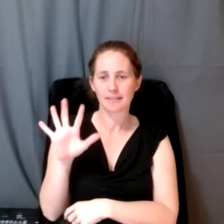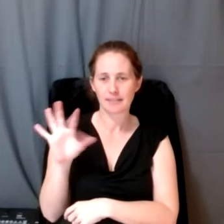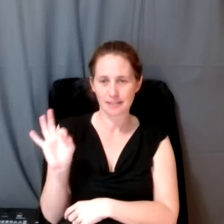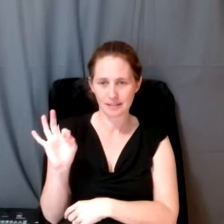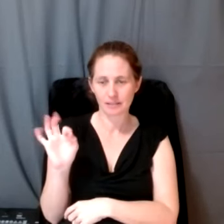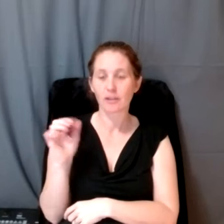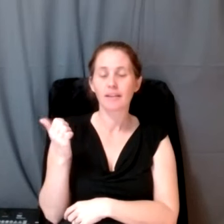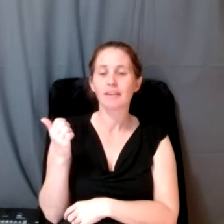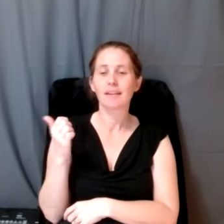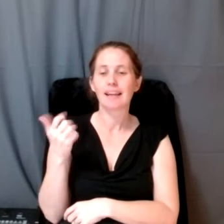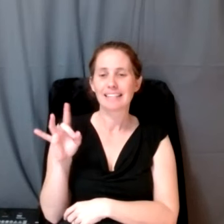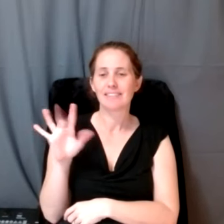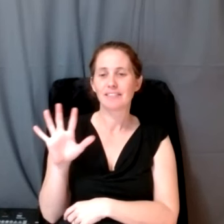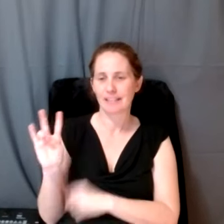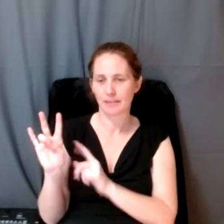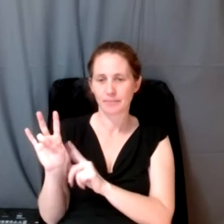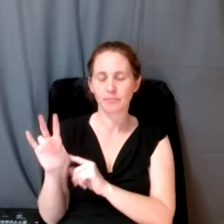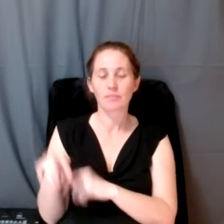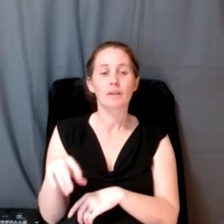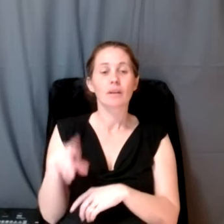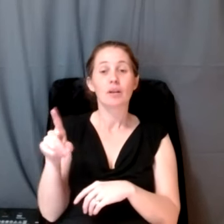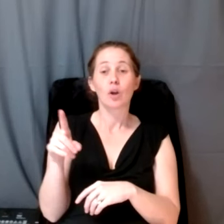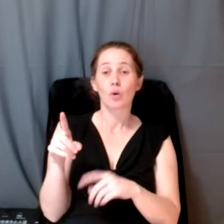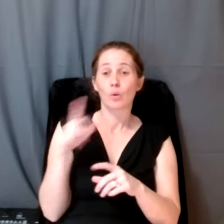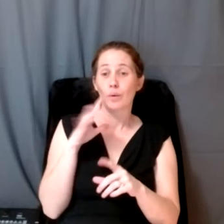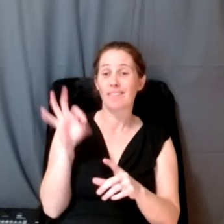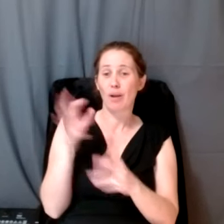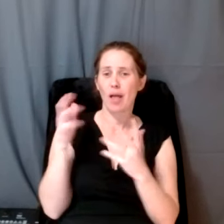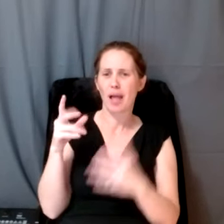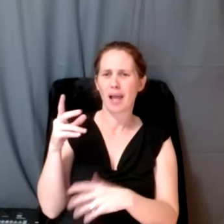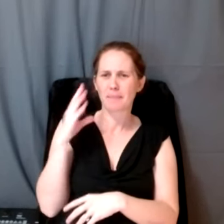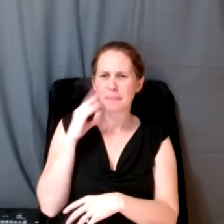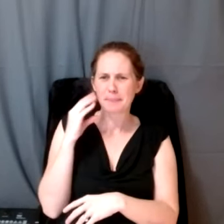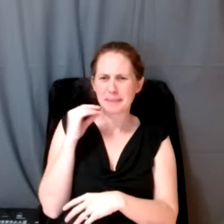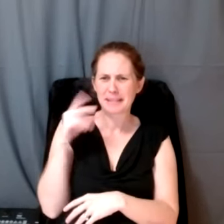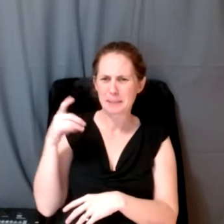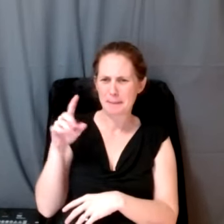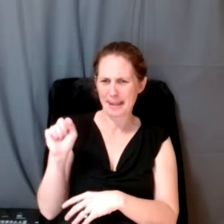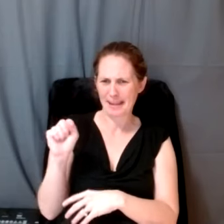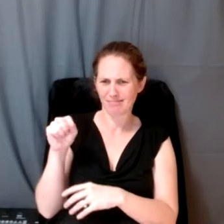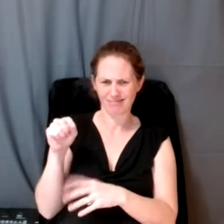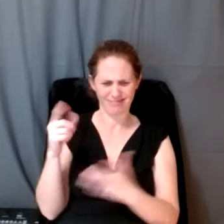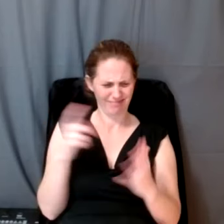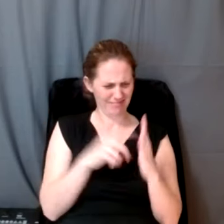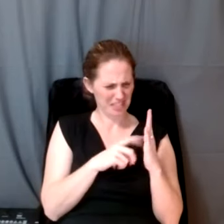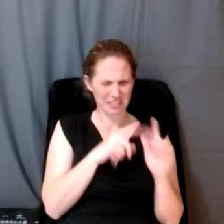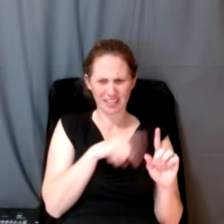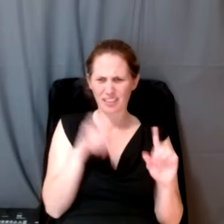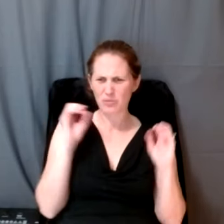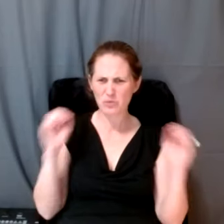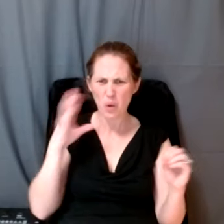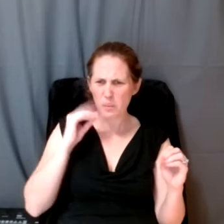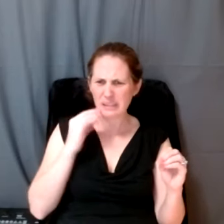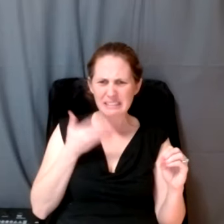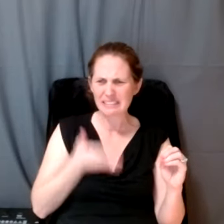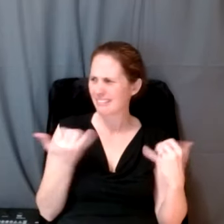And in that case, we started finding a lot of peach pits, you know, in the archaeology we're like where there's no peaches there